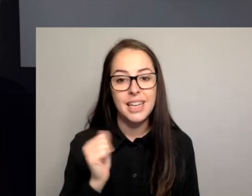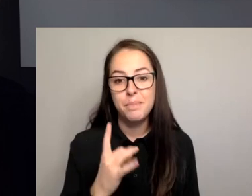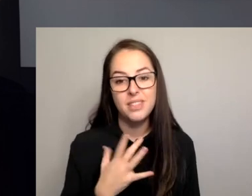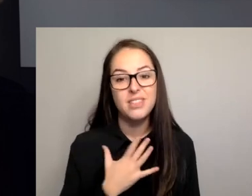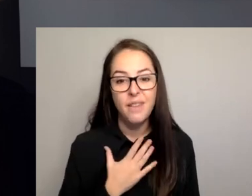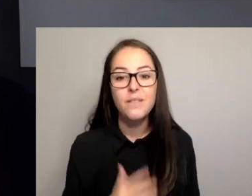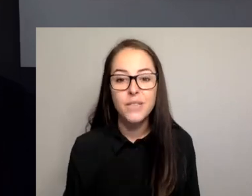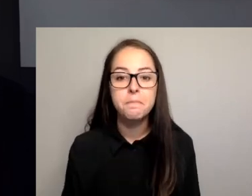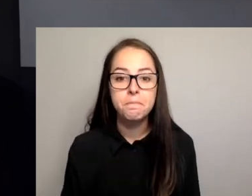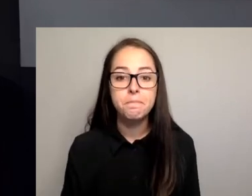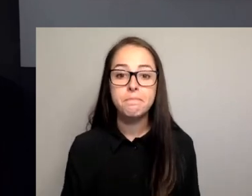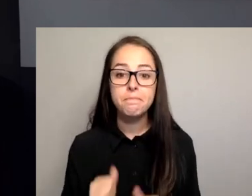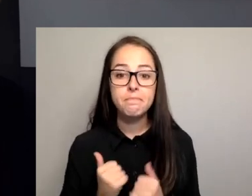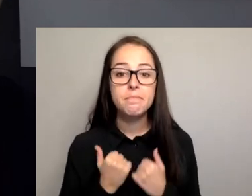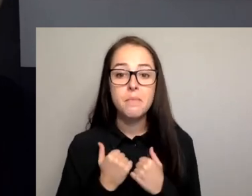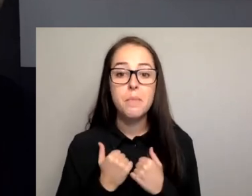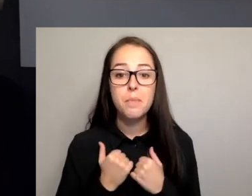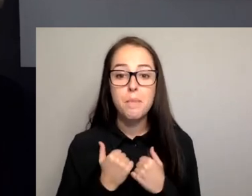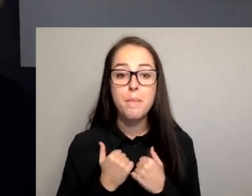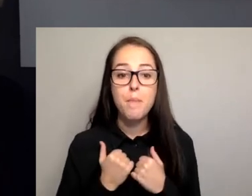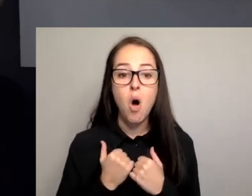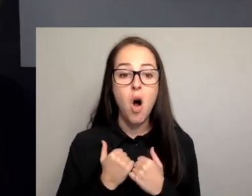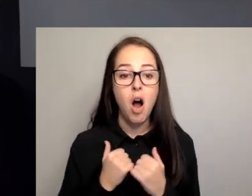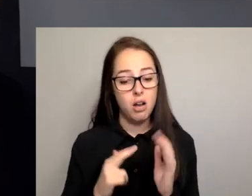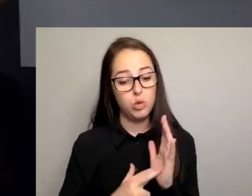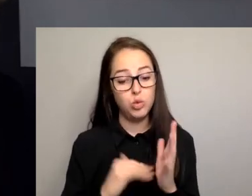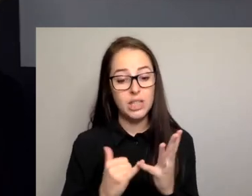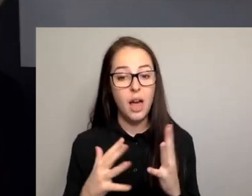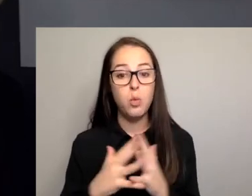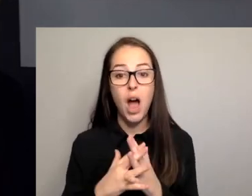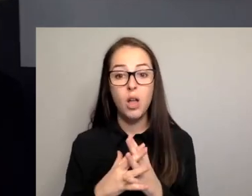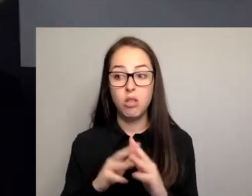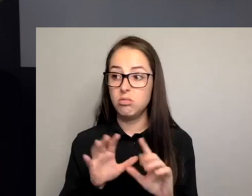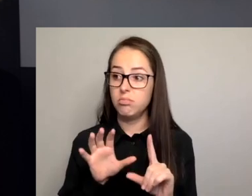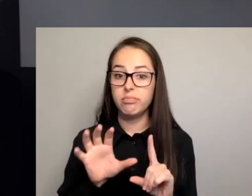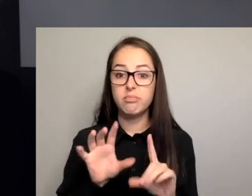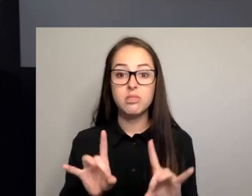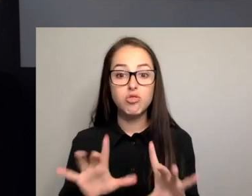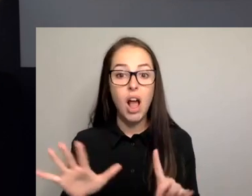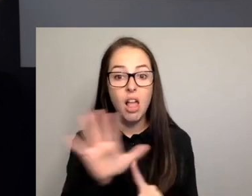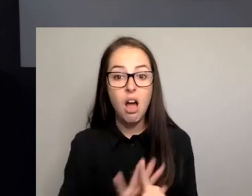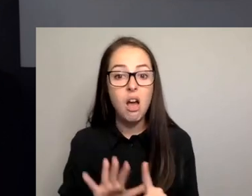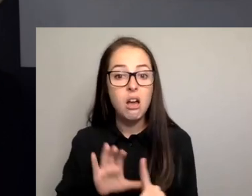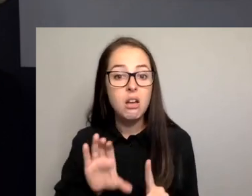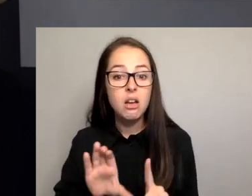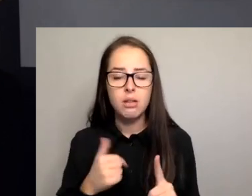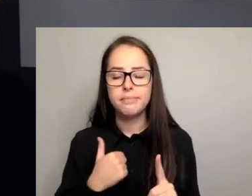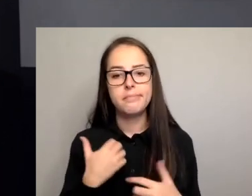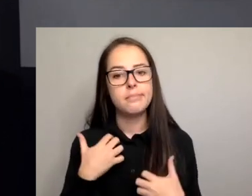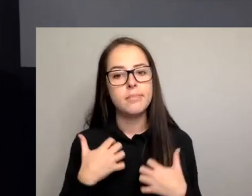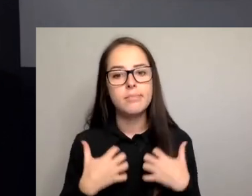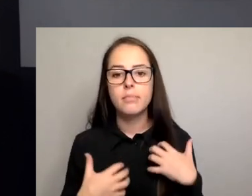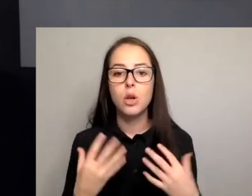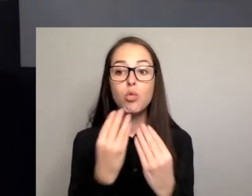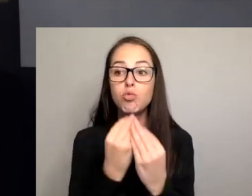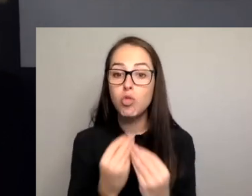In my own state of NSW we were really excited to see a resolution come from a